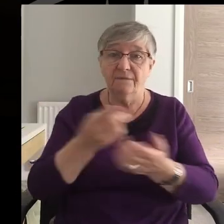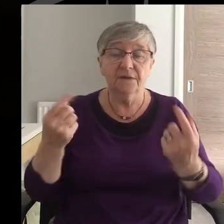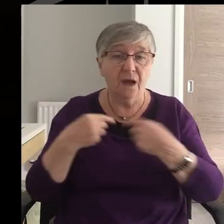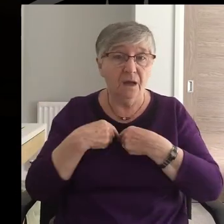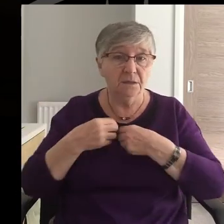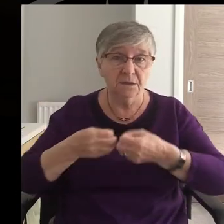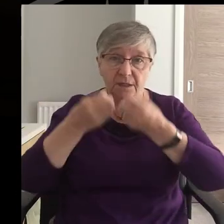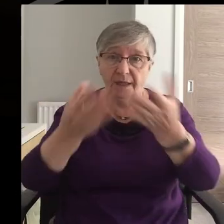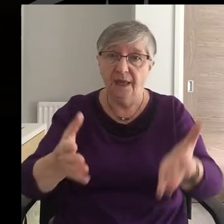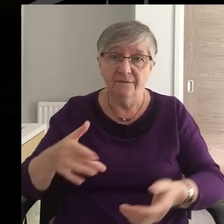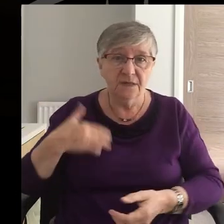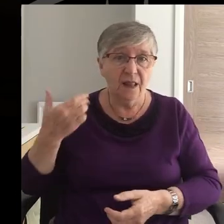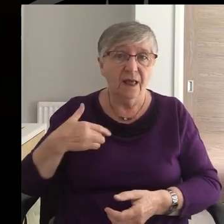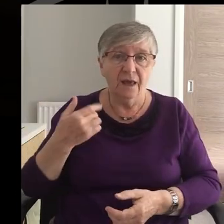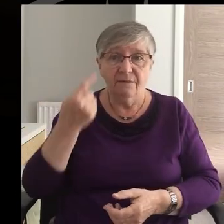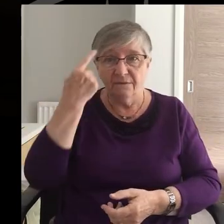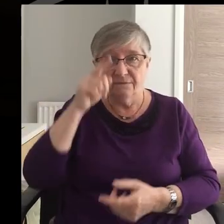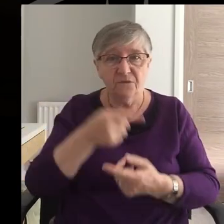for us